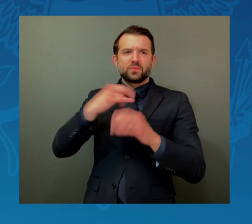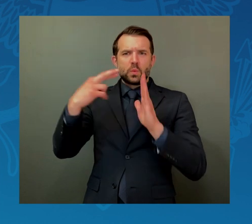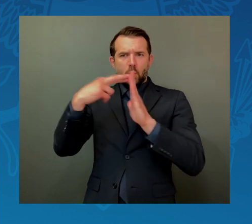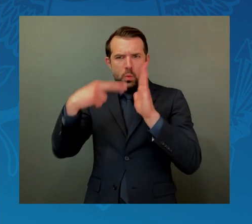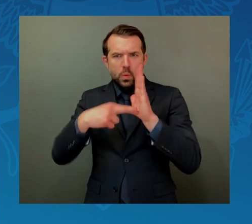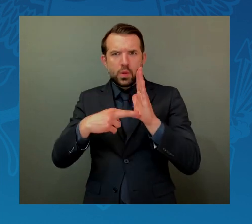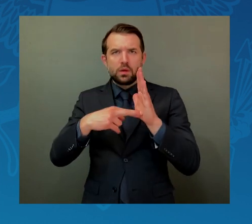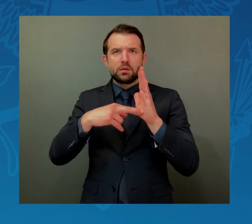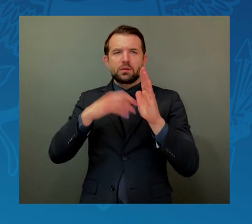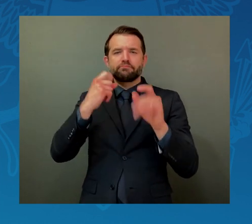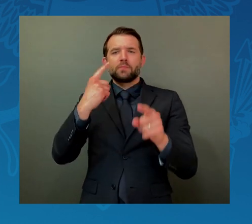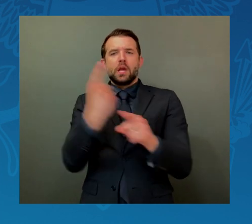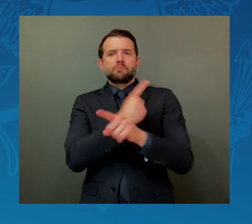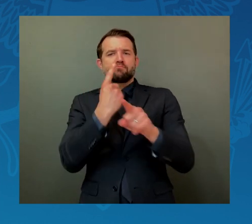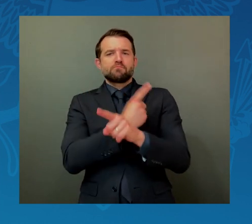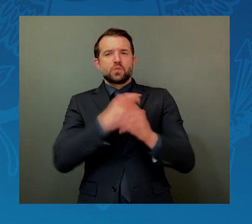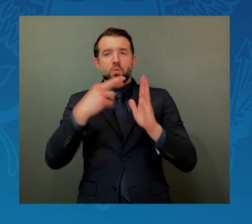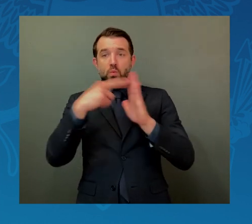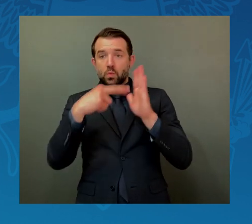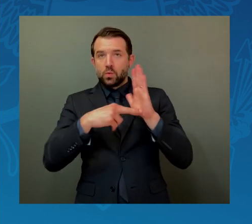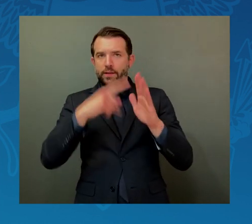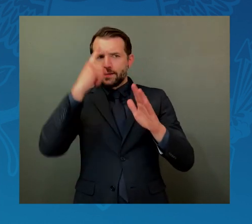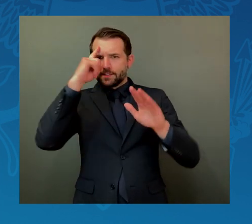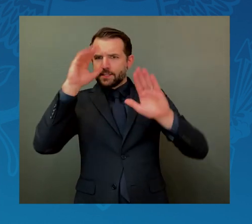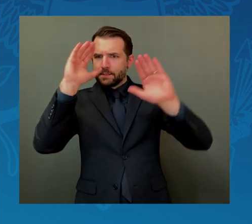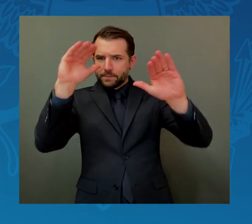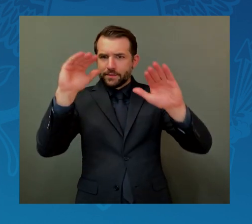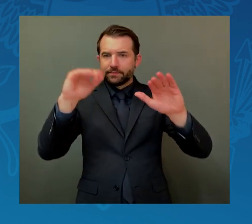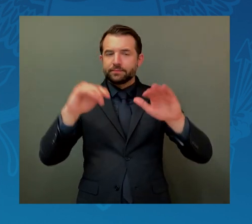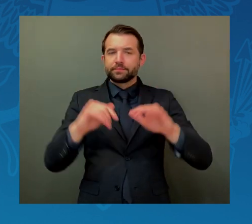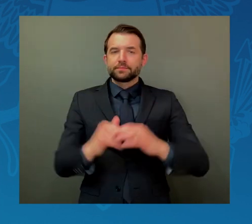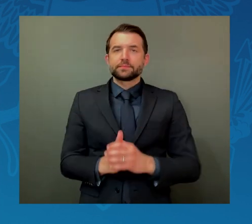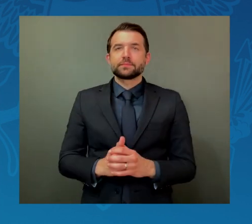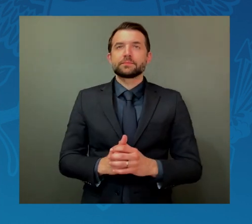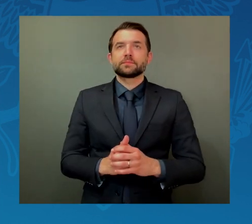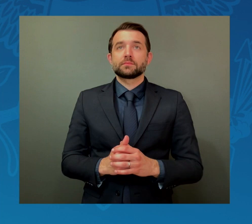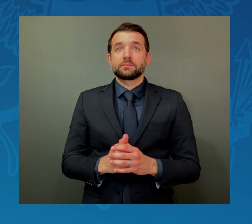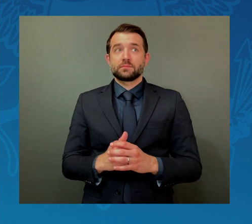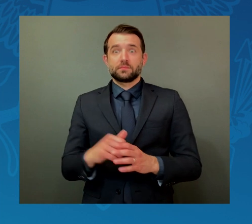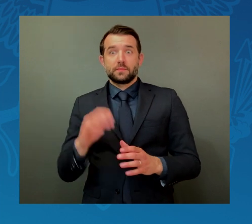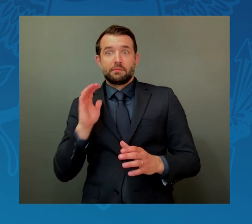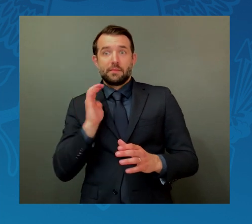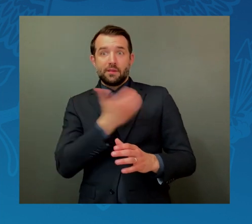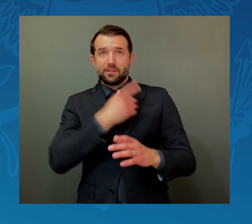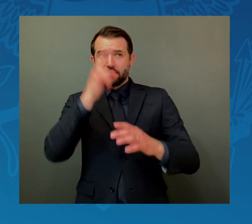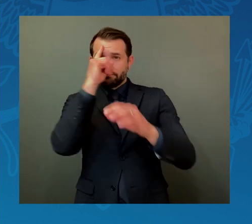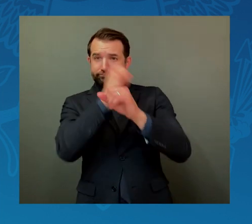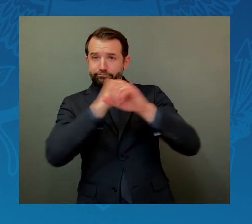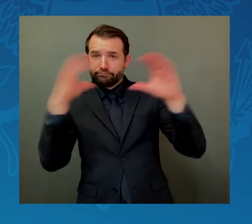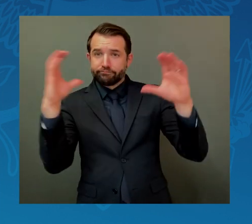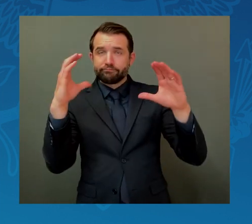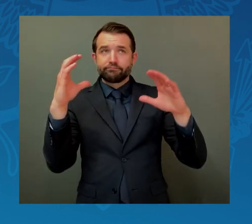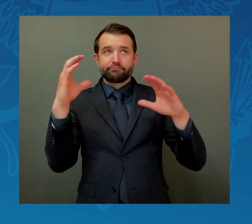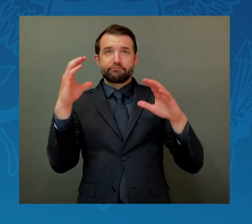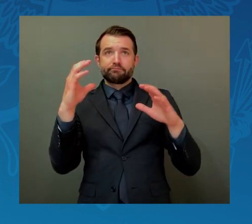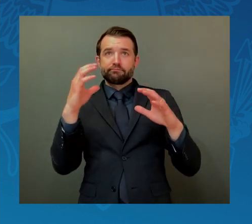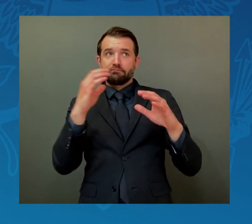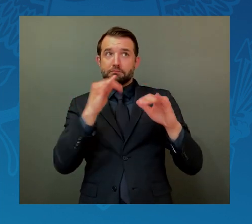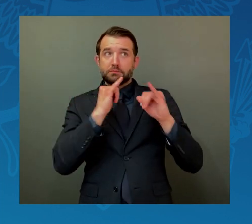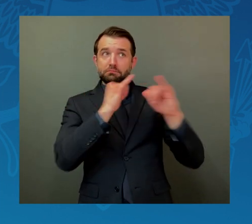are shared principles that guide the behavior of people and of communities.